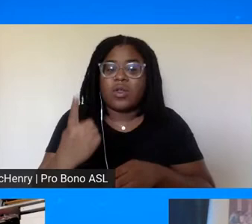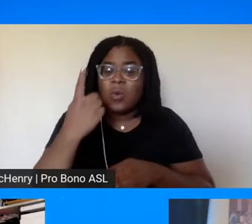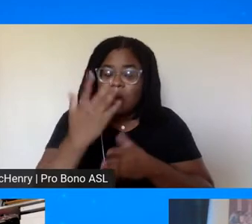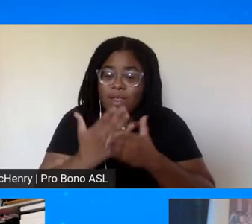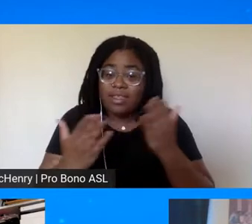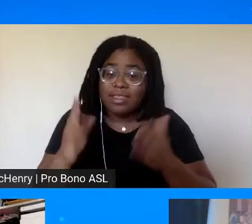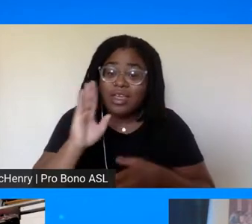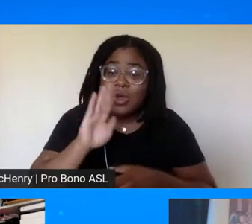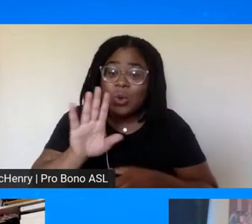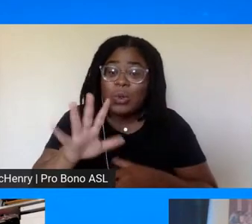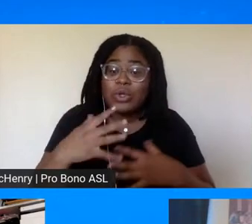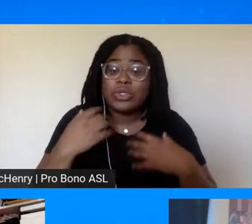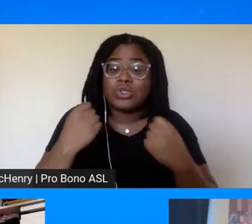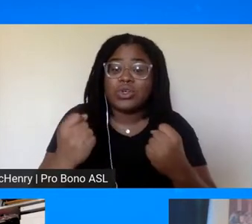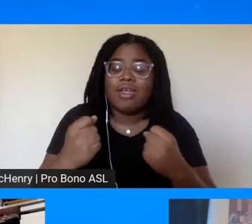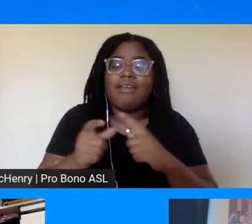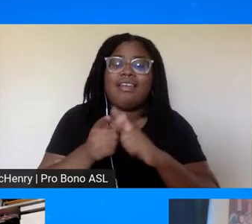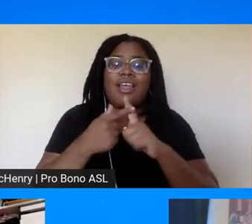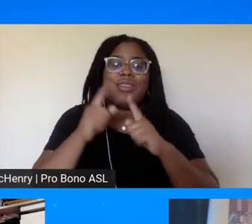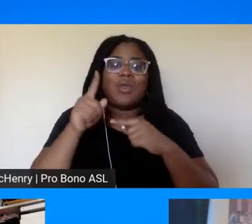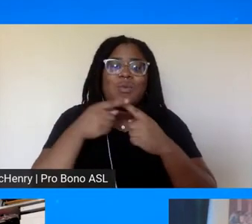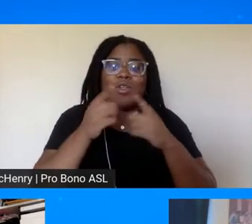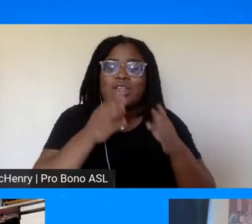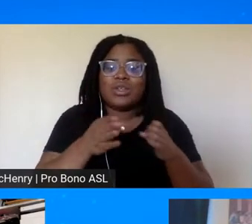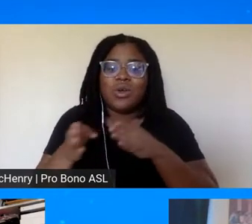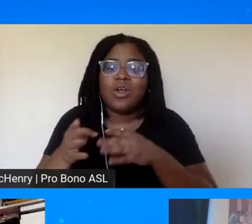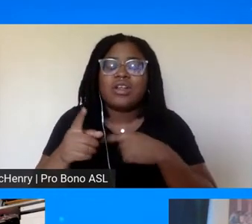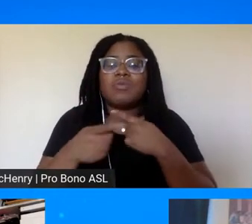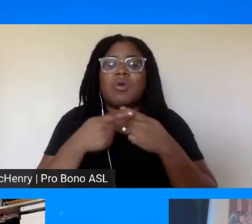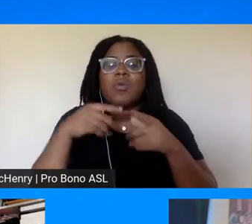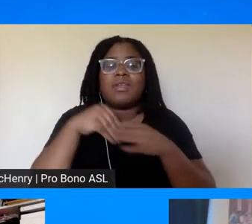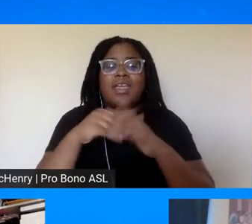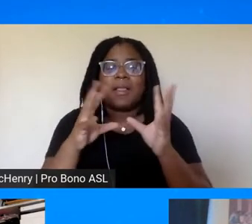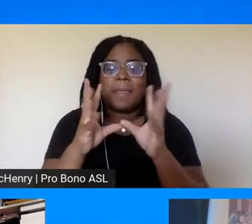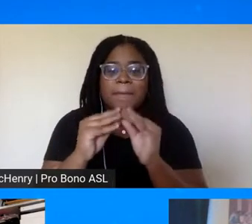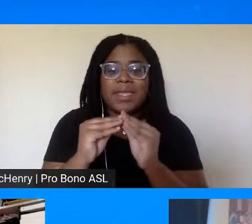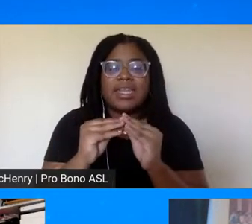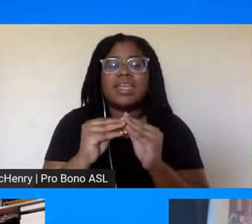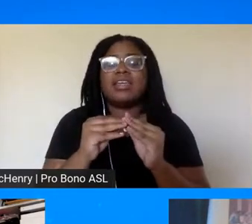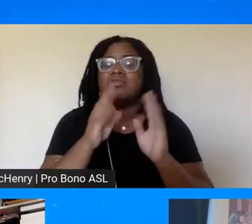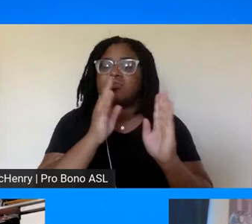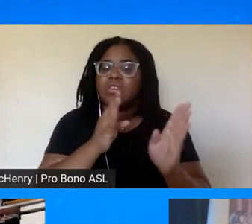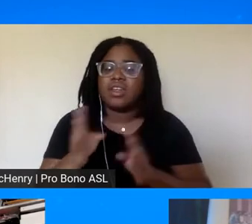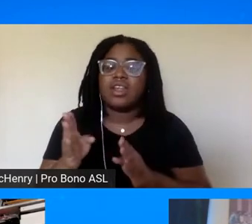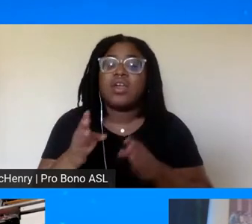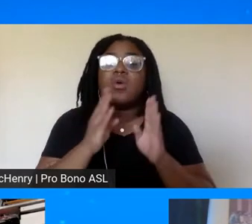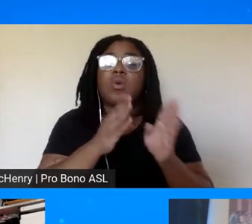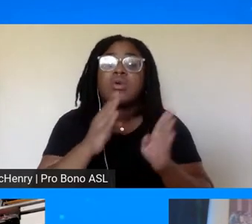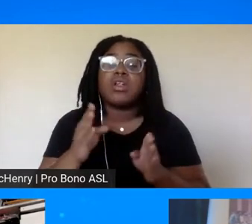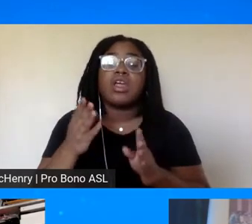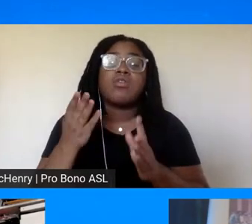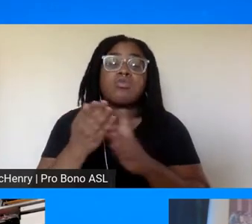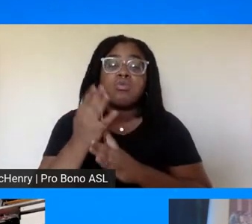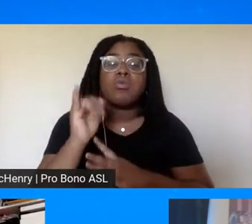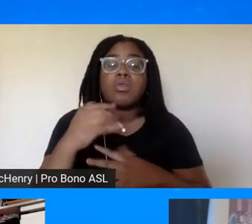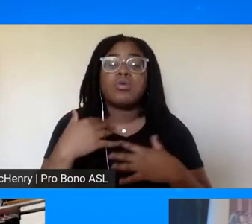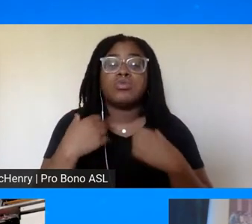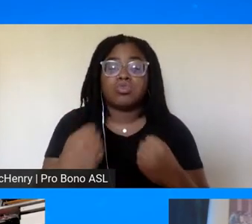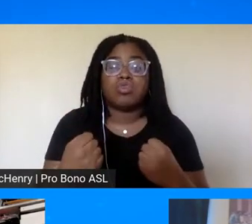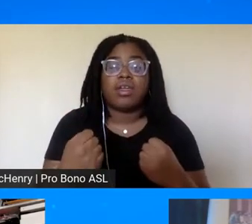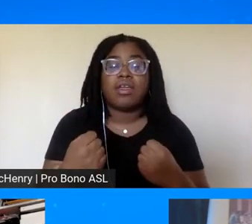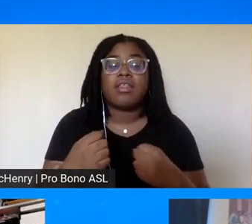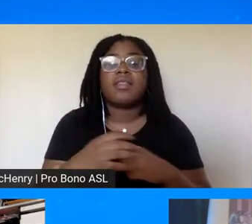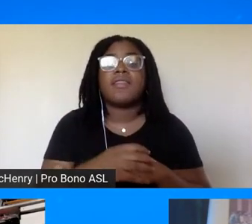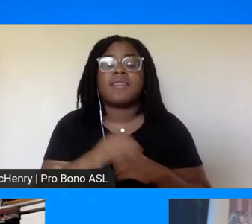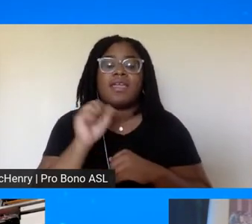do. Know your strengths. And when you get ready to organize, and we get in these meetings to coordinate, coordinate based on those strengths. then Mr. Alfin